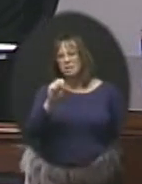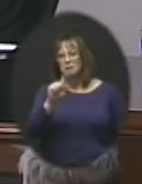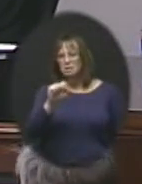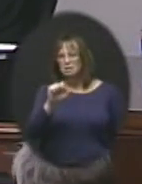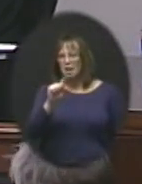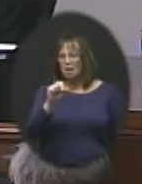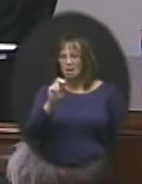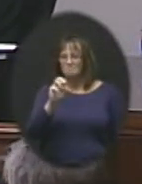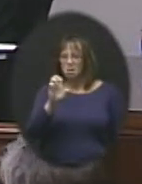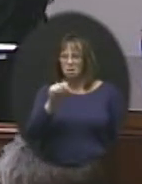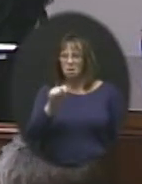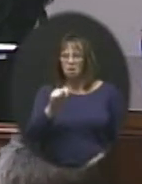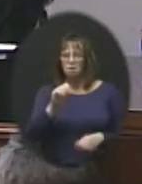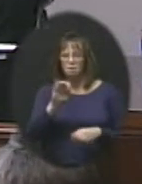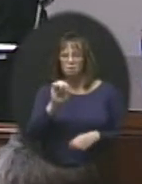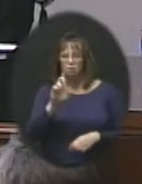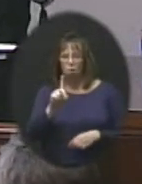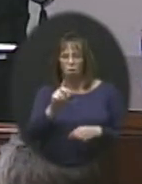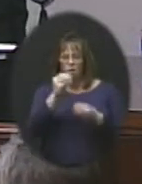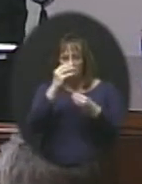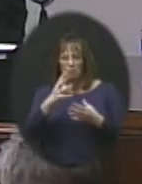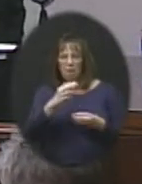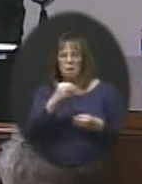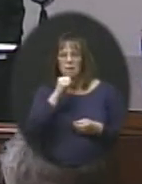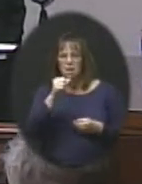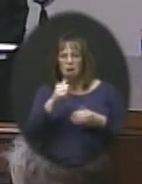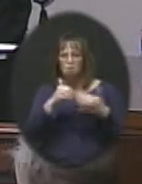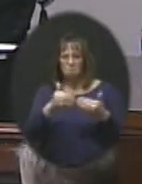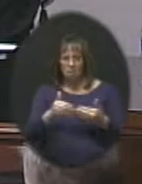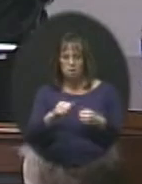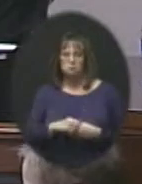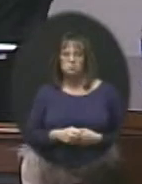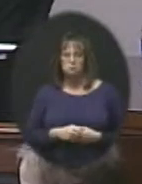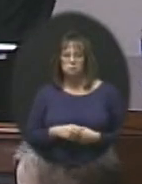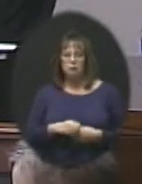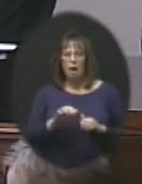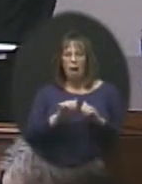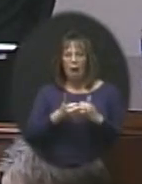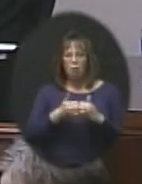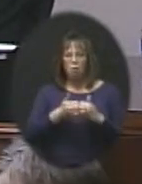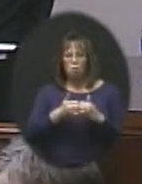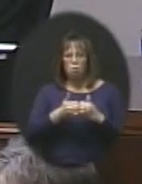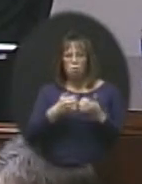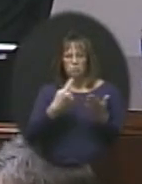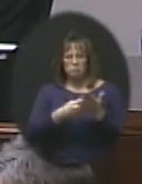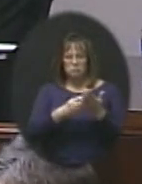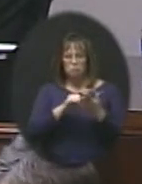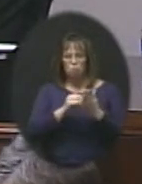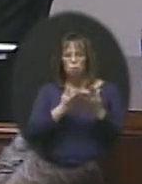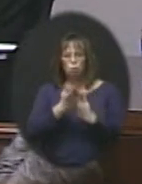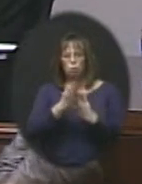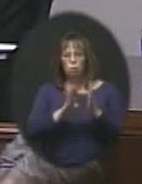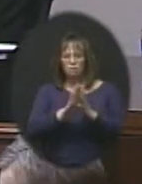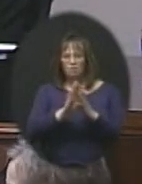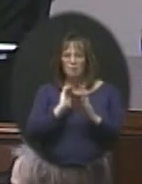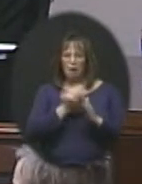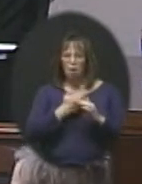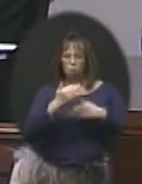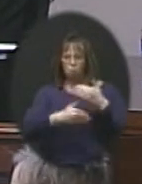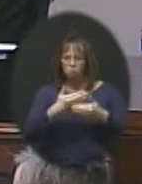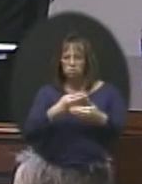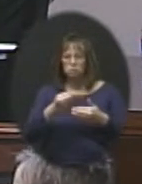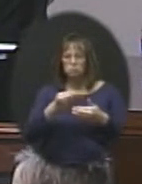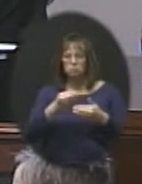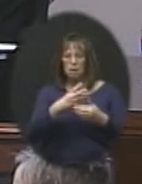as risks of regulatory noncompliance. And the way we address this is through developing our processes and